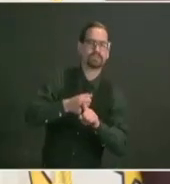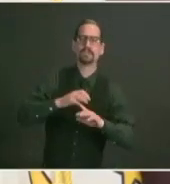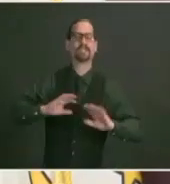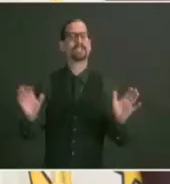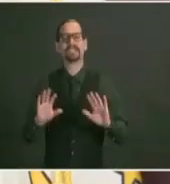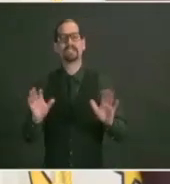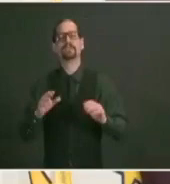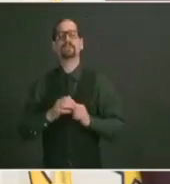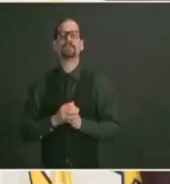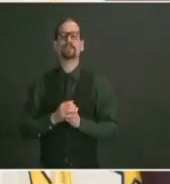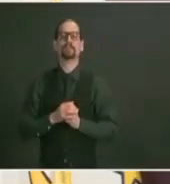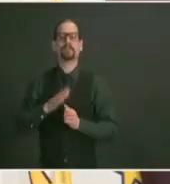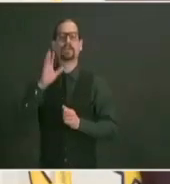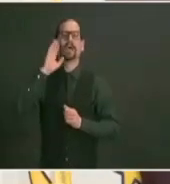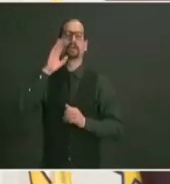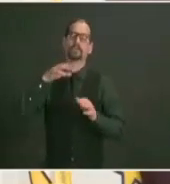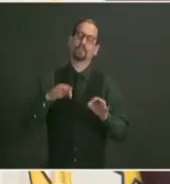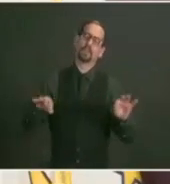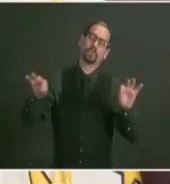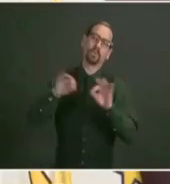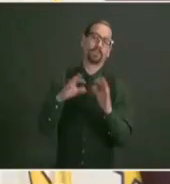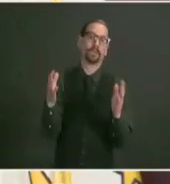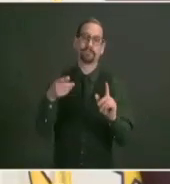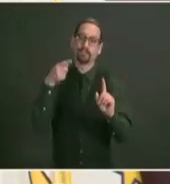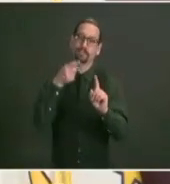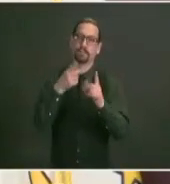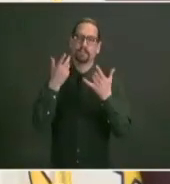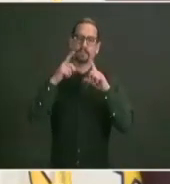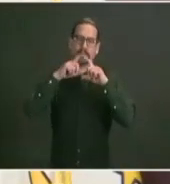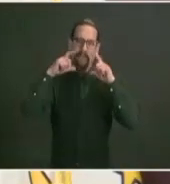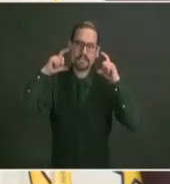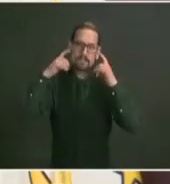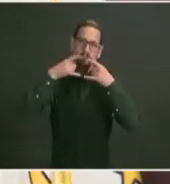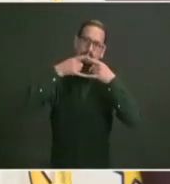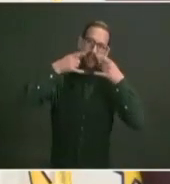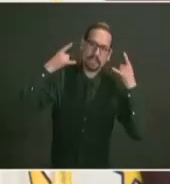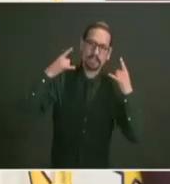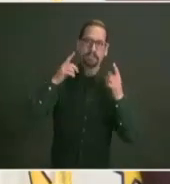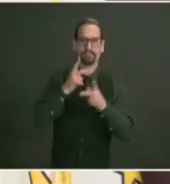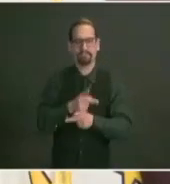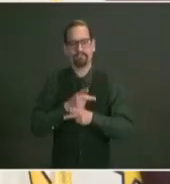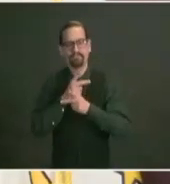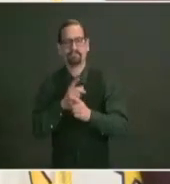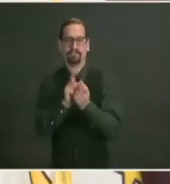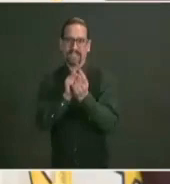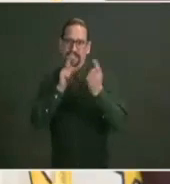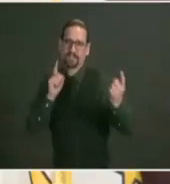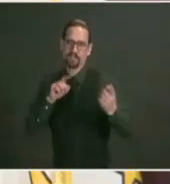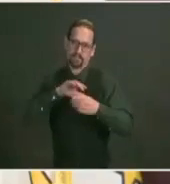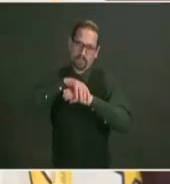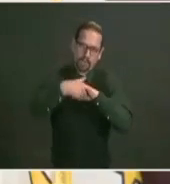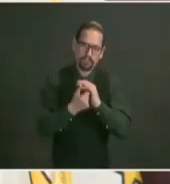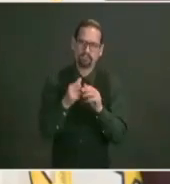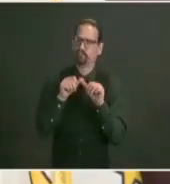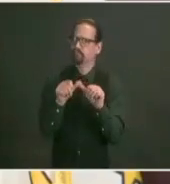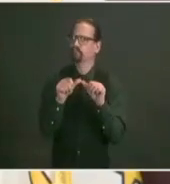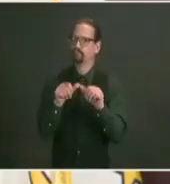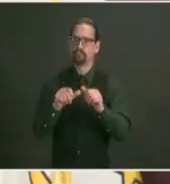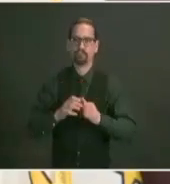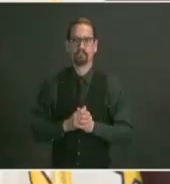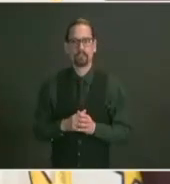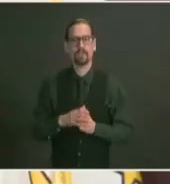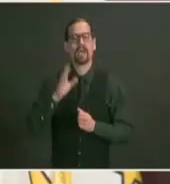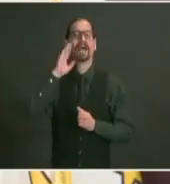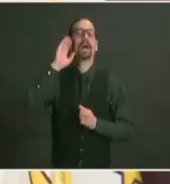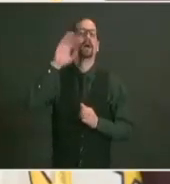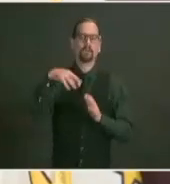in the way that we're doing things and we'll be incrementally um creating incremental flexibility as quickly as we